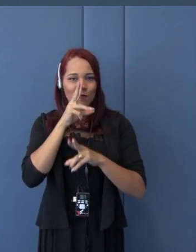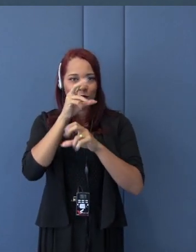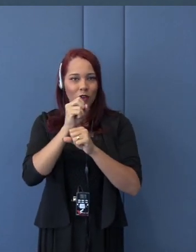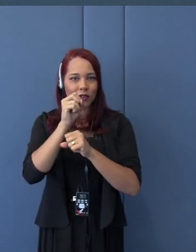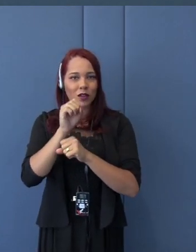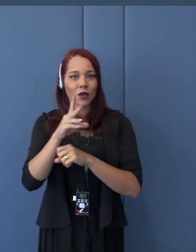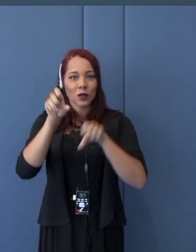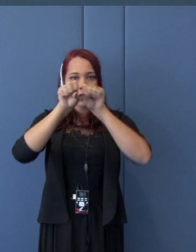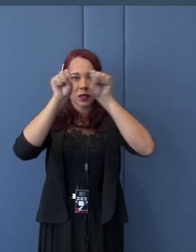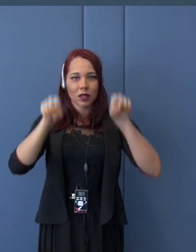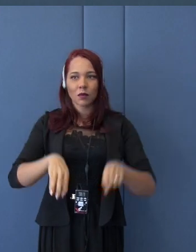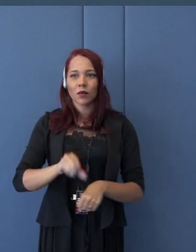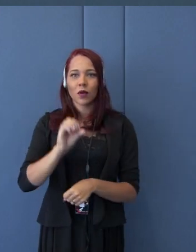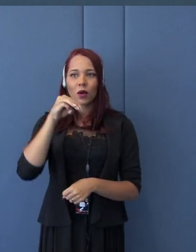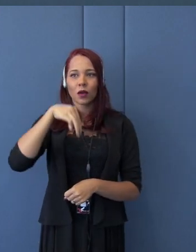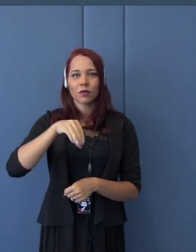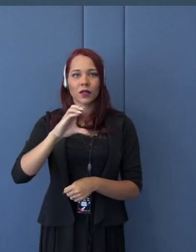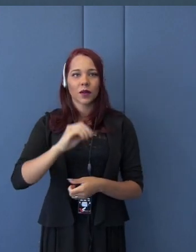quite clear